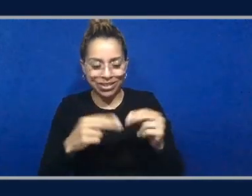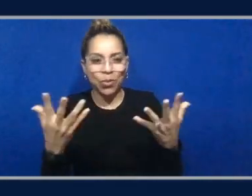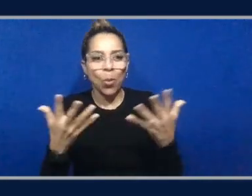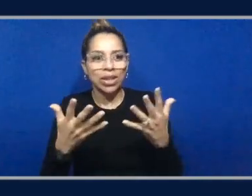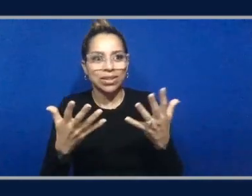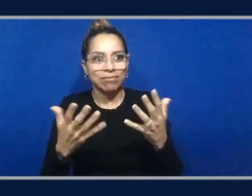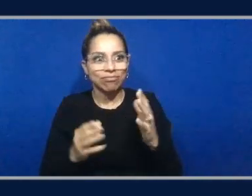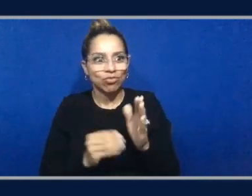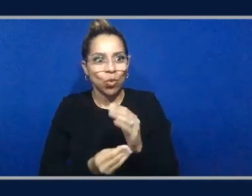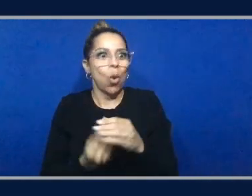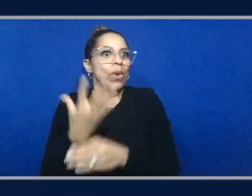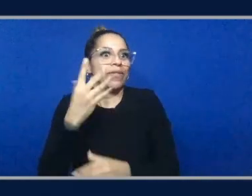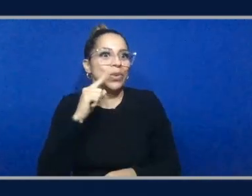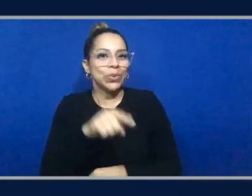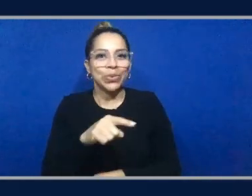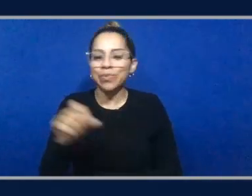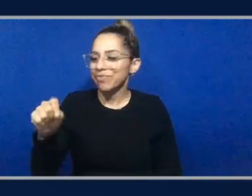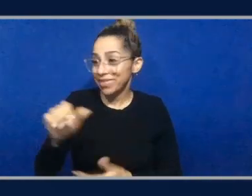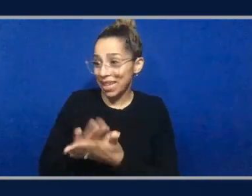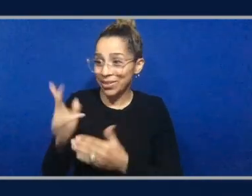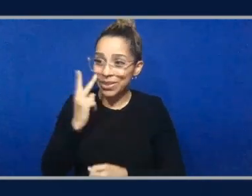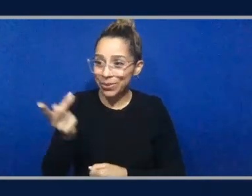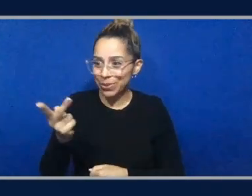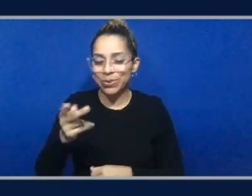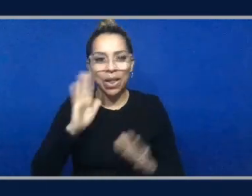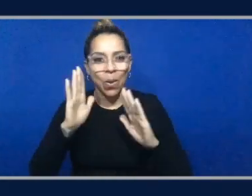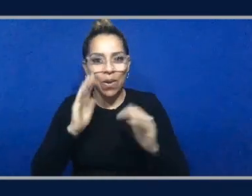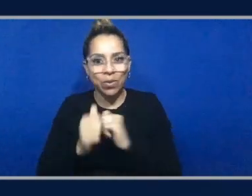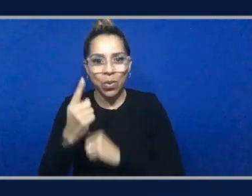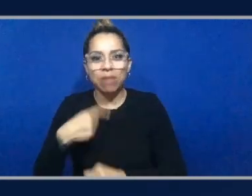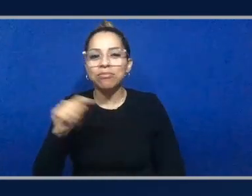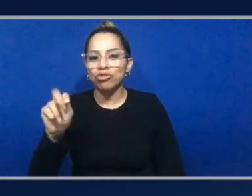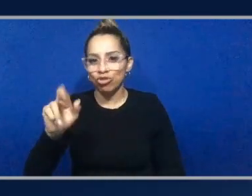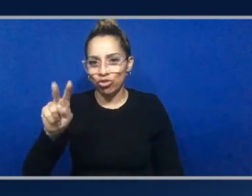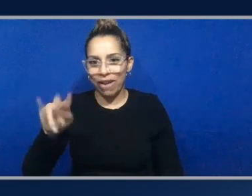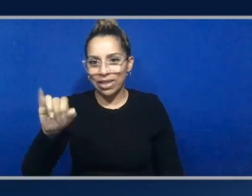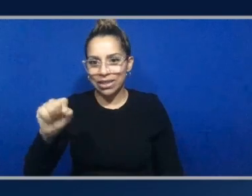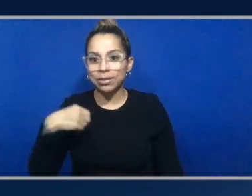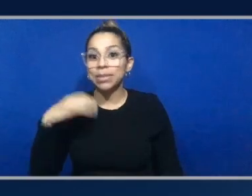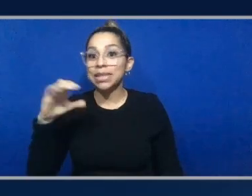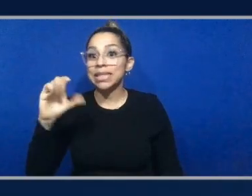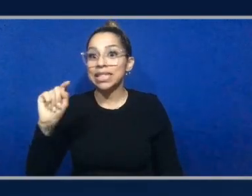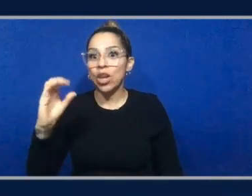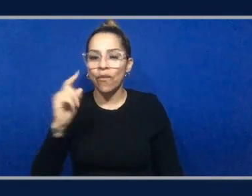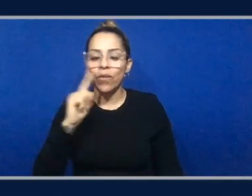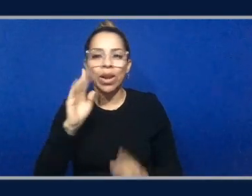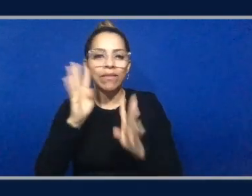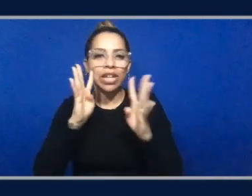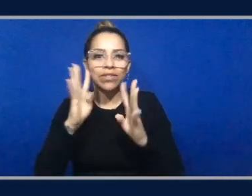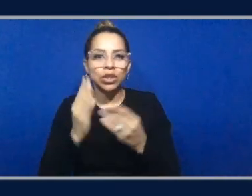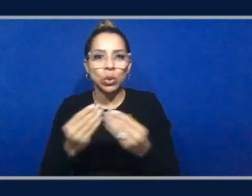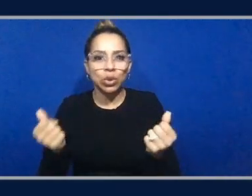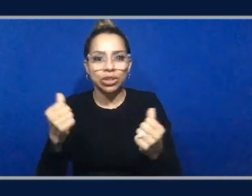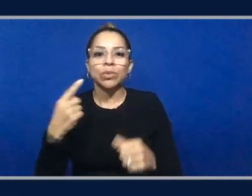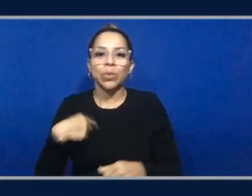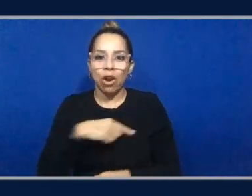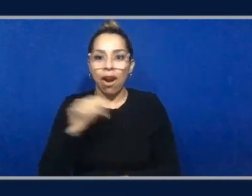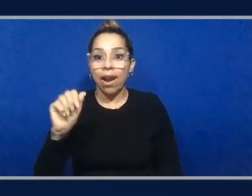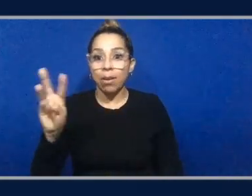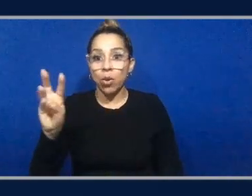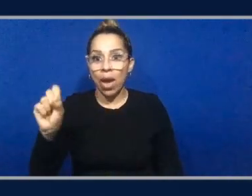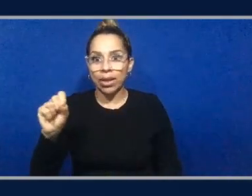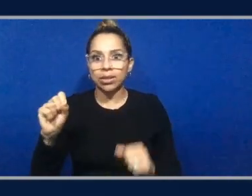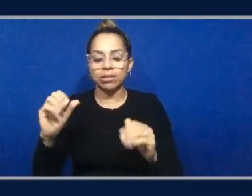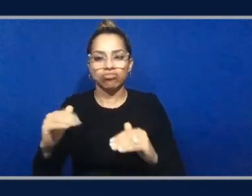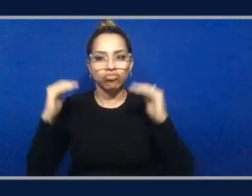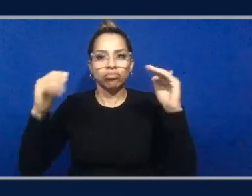Yeah. Adrian, Robby, nice seeing you all again. Hi, everybody. I'm Travis Reil, the CTO of Innovative Solutions. We're an AWS Premier Tier partner. And quite frankly,